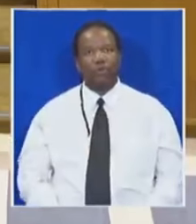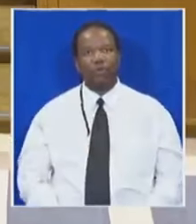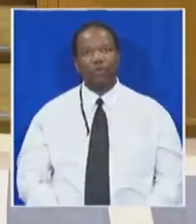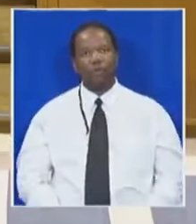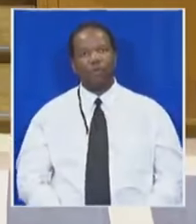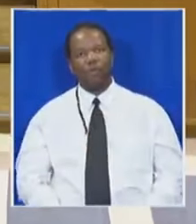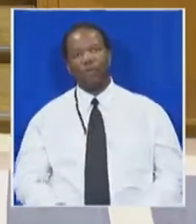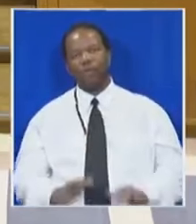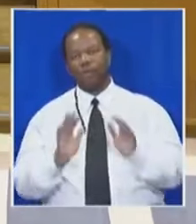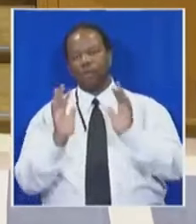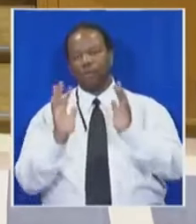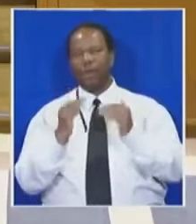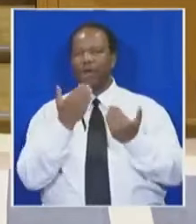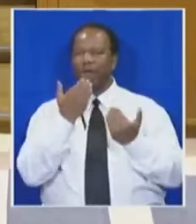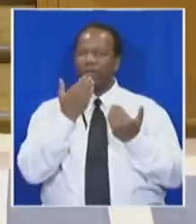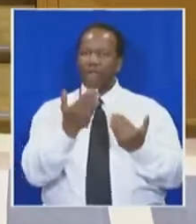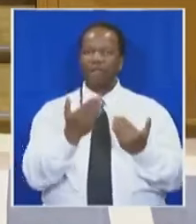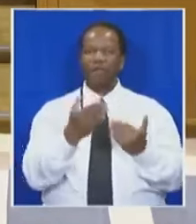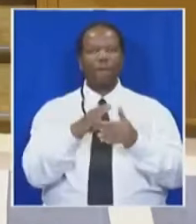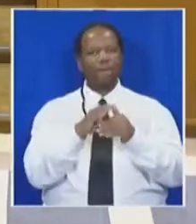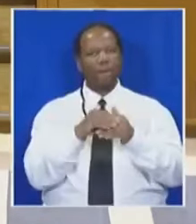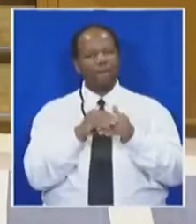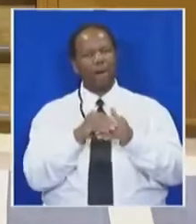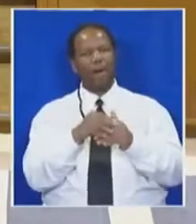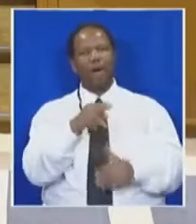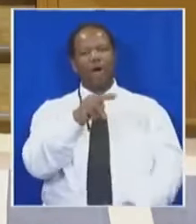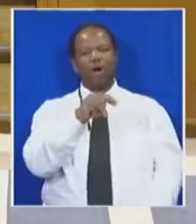Thank you Honourable Member, Honourable Kwankwa.